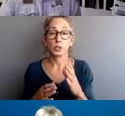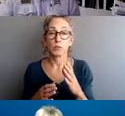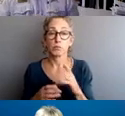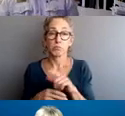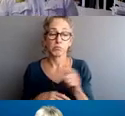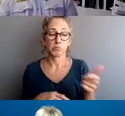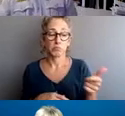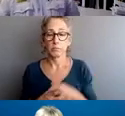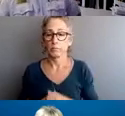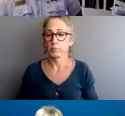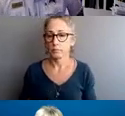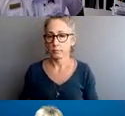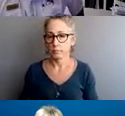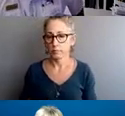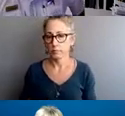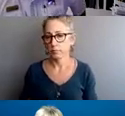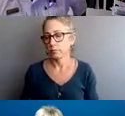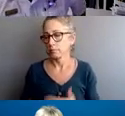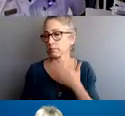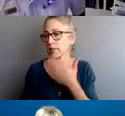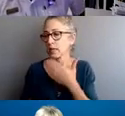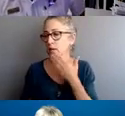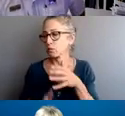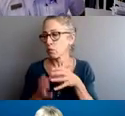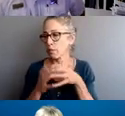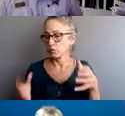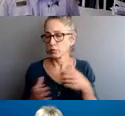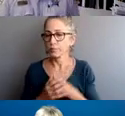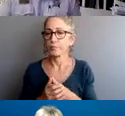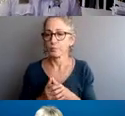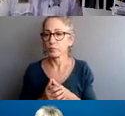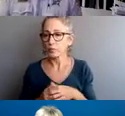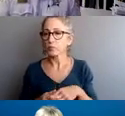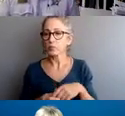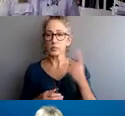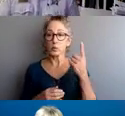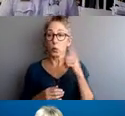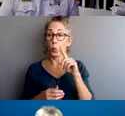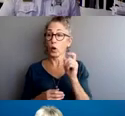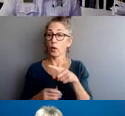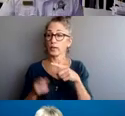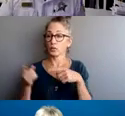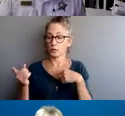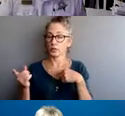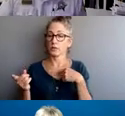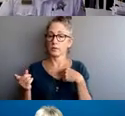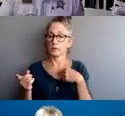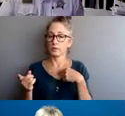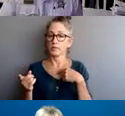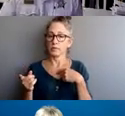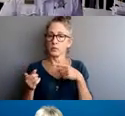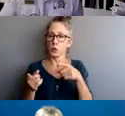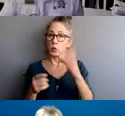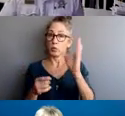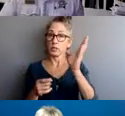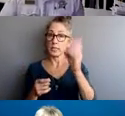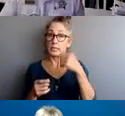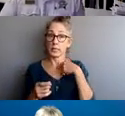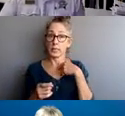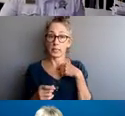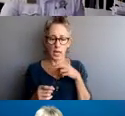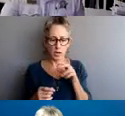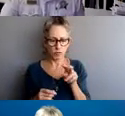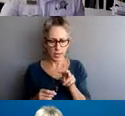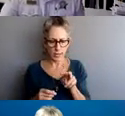Thank you so much, Lieutenant, for that presentation. One of the questions that we actually did receive during your presentation is if you could talk a little bit